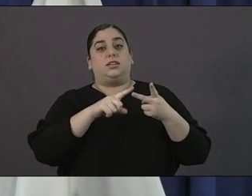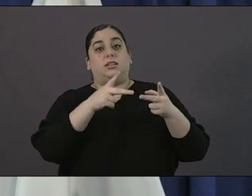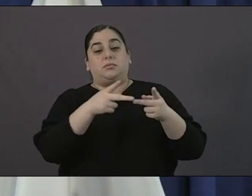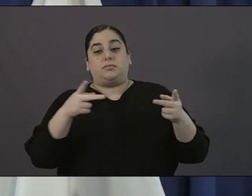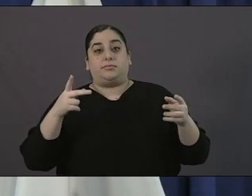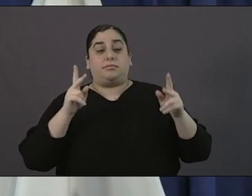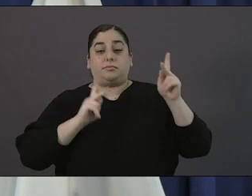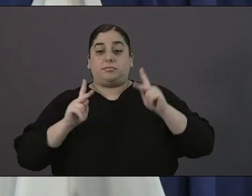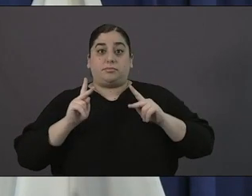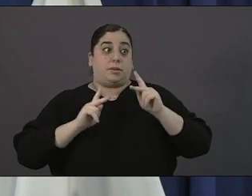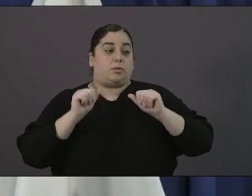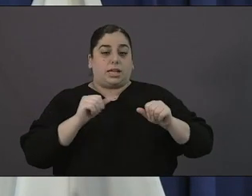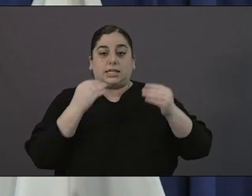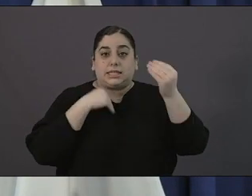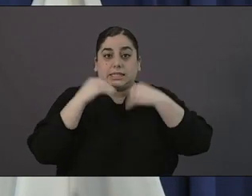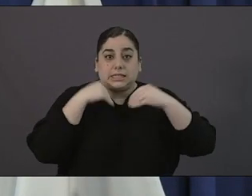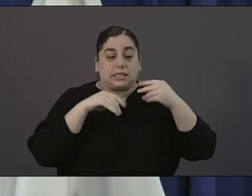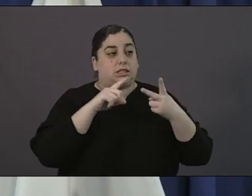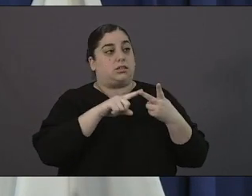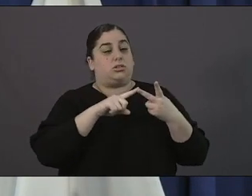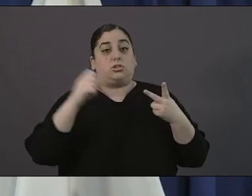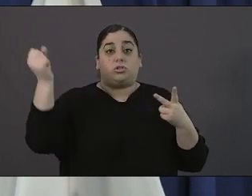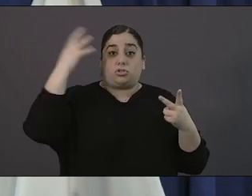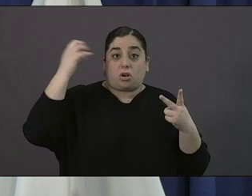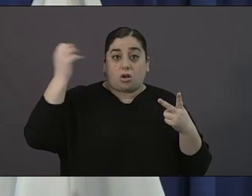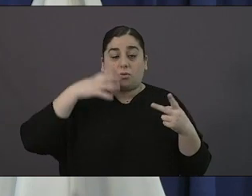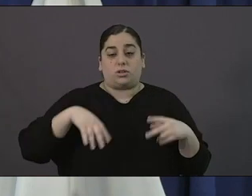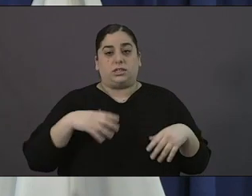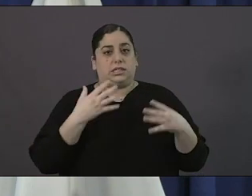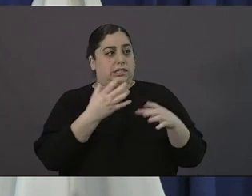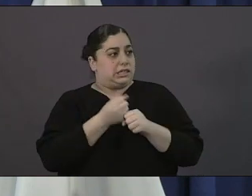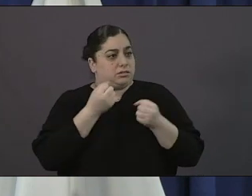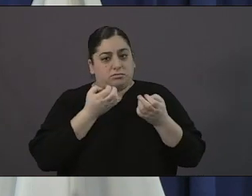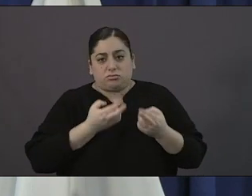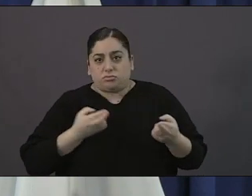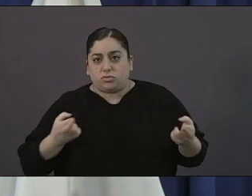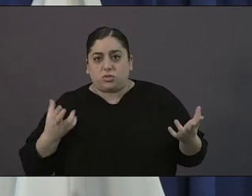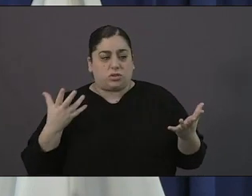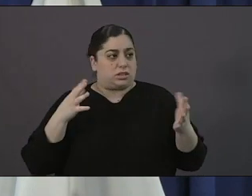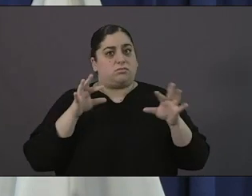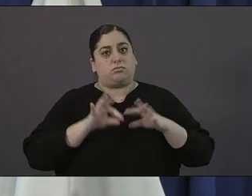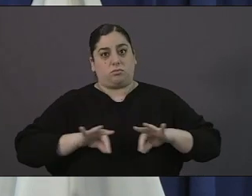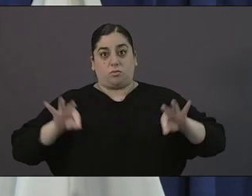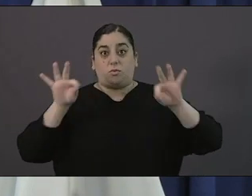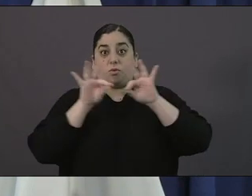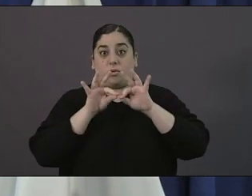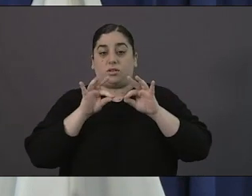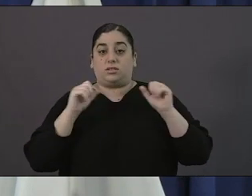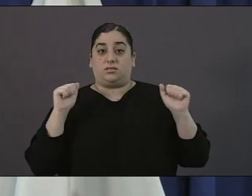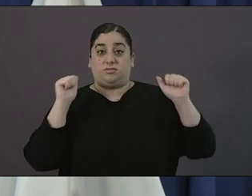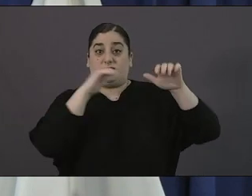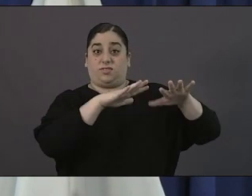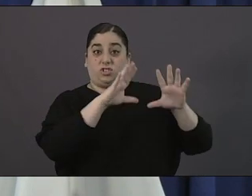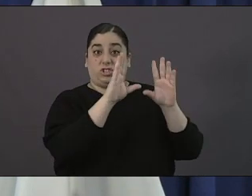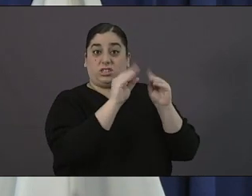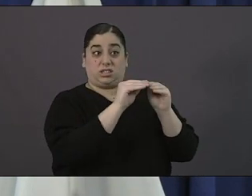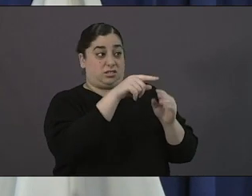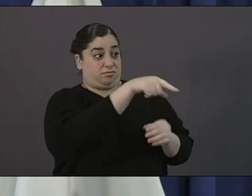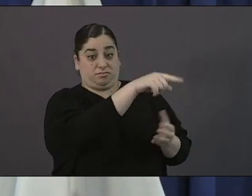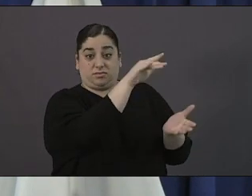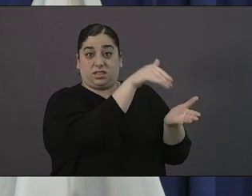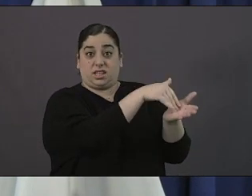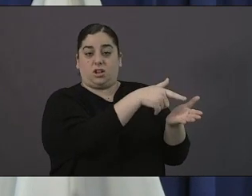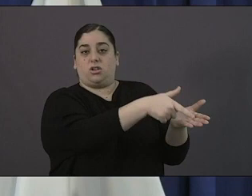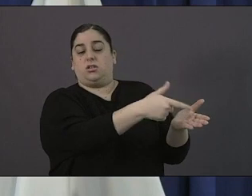meals showers get the resource you need to get back on your feet that convention center beacon is more important now than ever